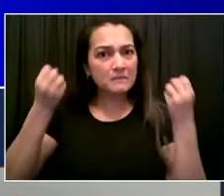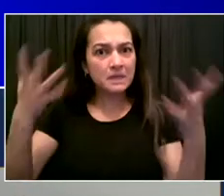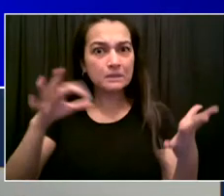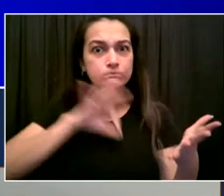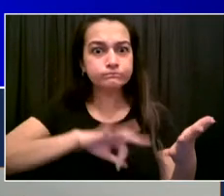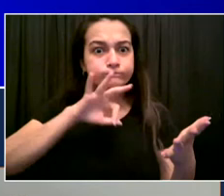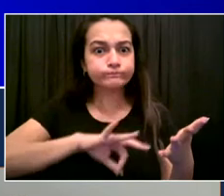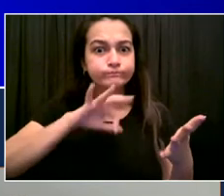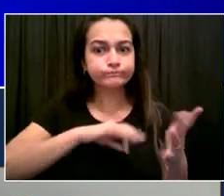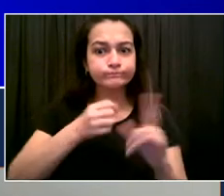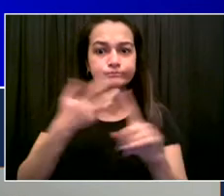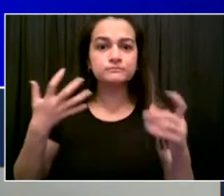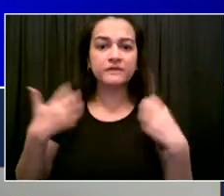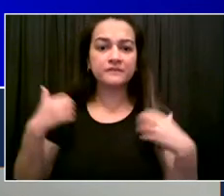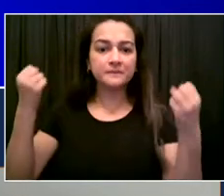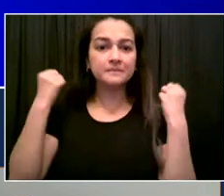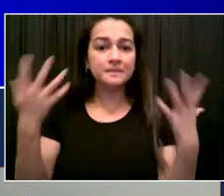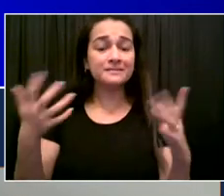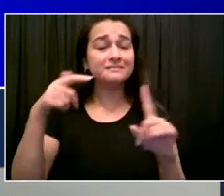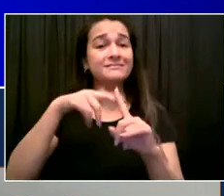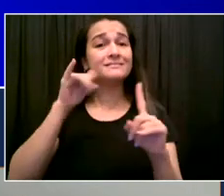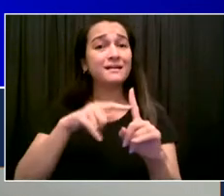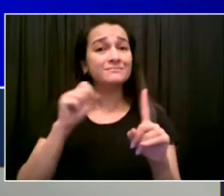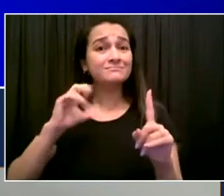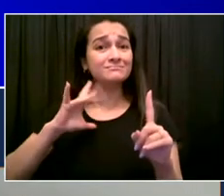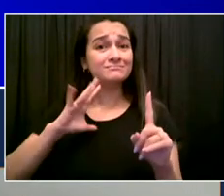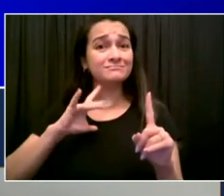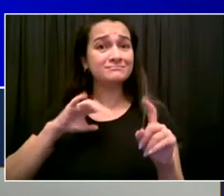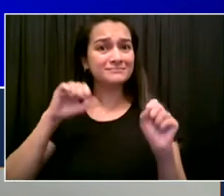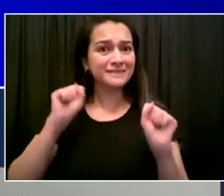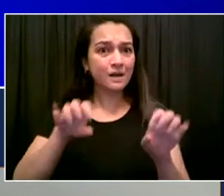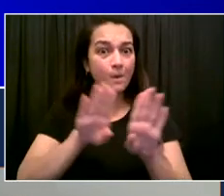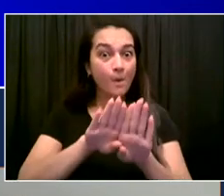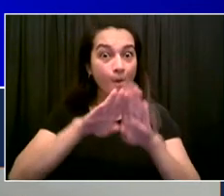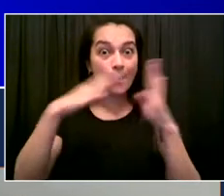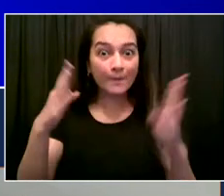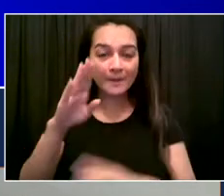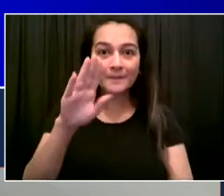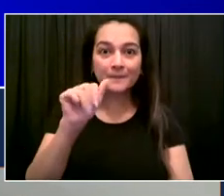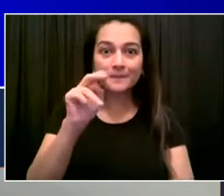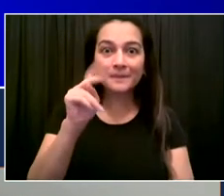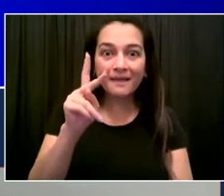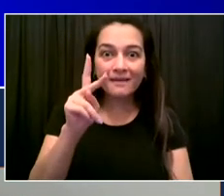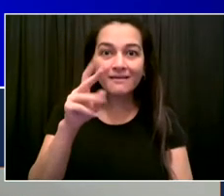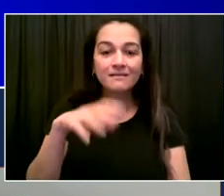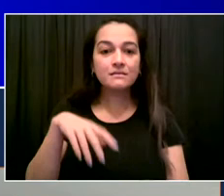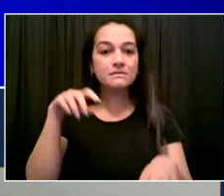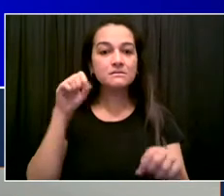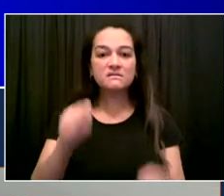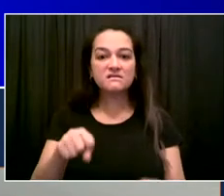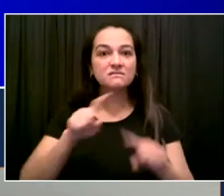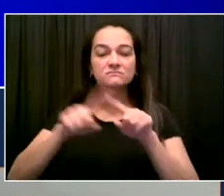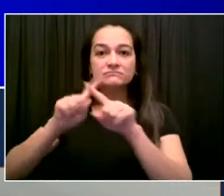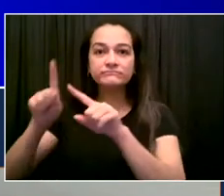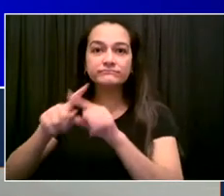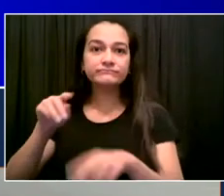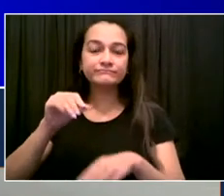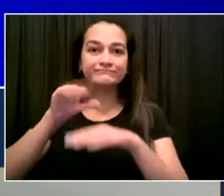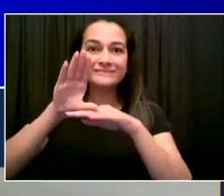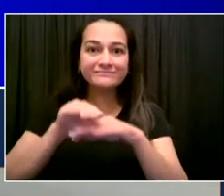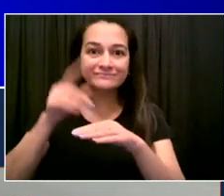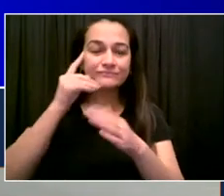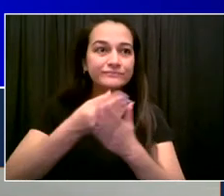or sign a lease or visit your child's school because folks have an ID. And this is true for all New Yorkers.